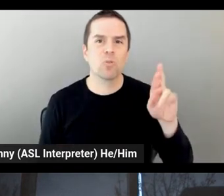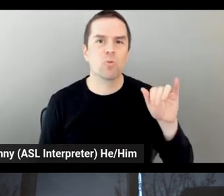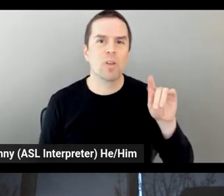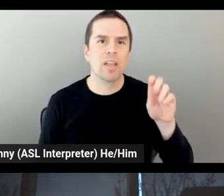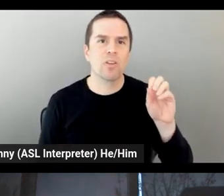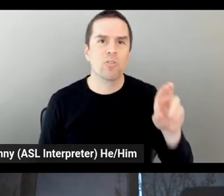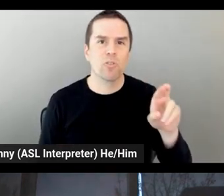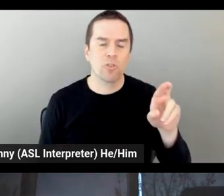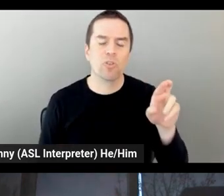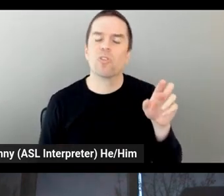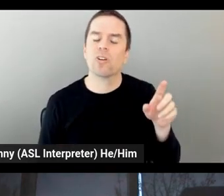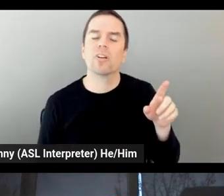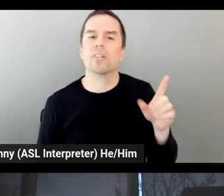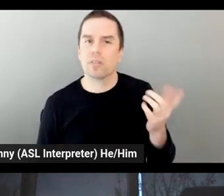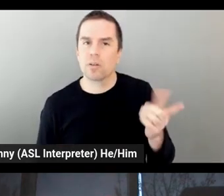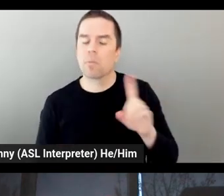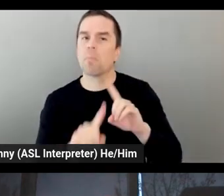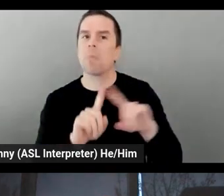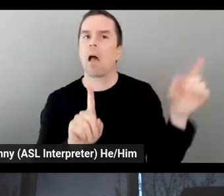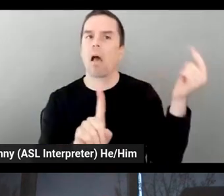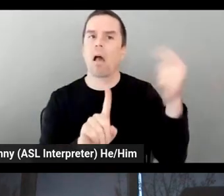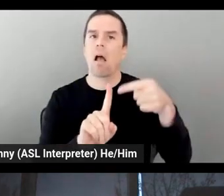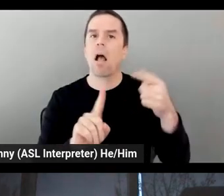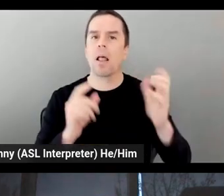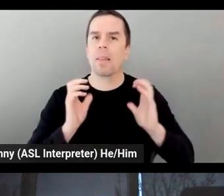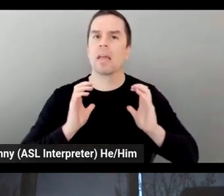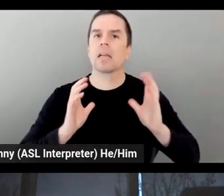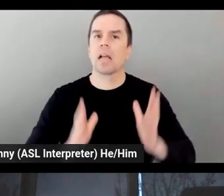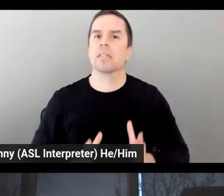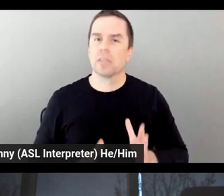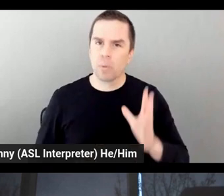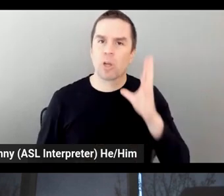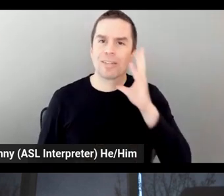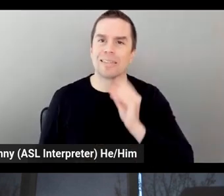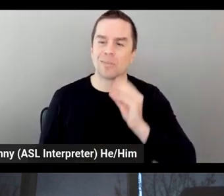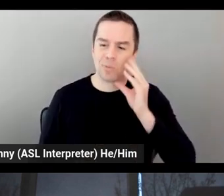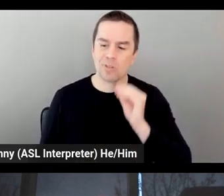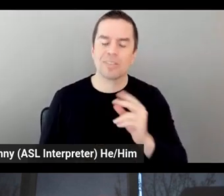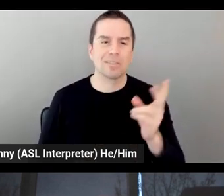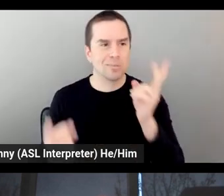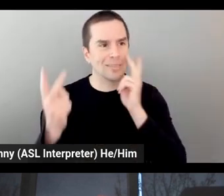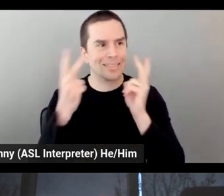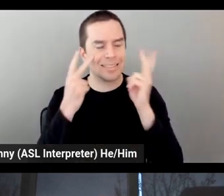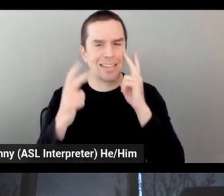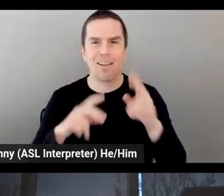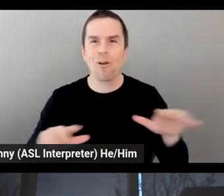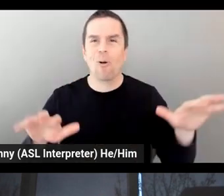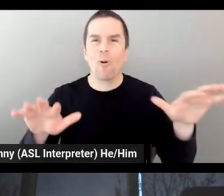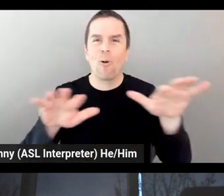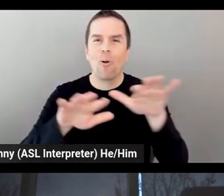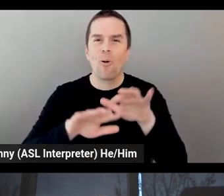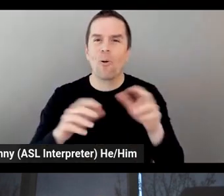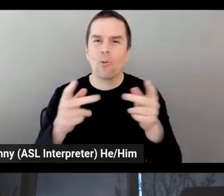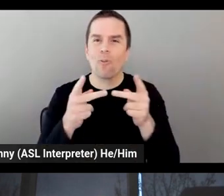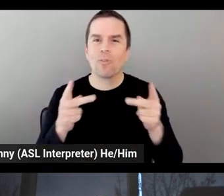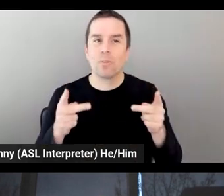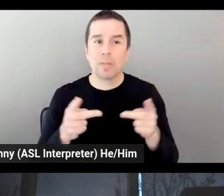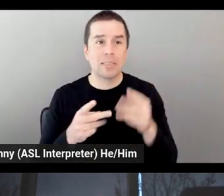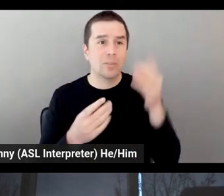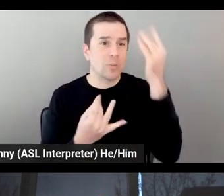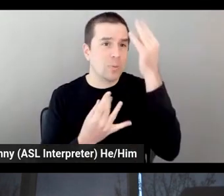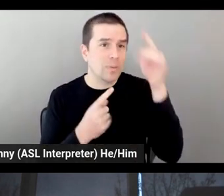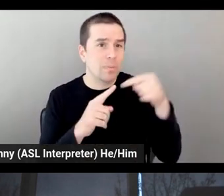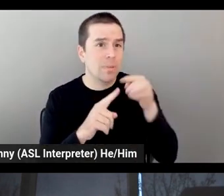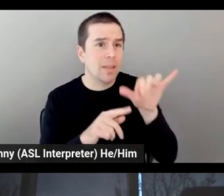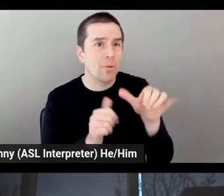holistic. We see all that all around the place, right? So, think about the traditional cars. Let's put it this way. Pre